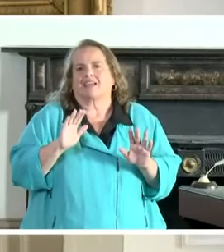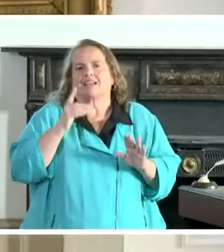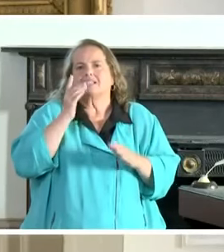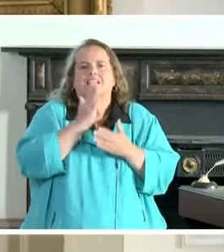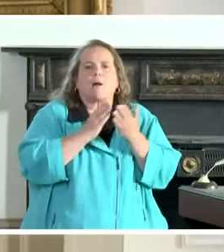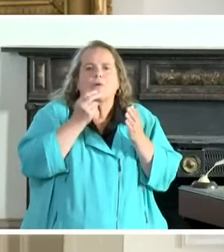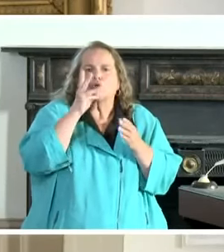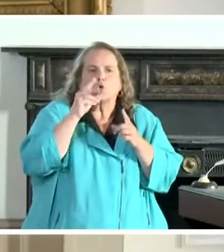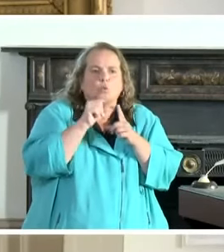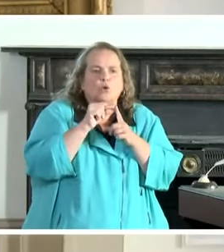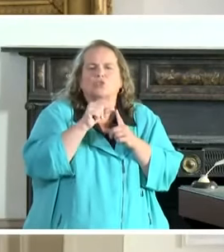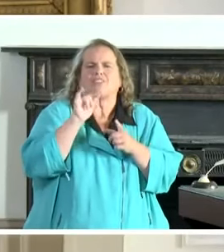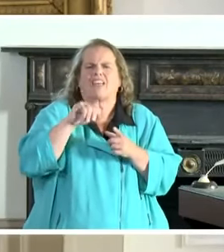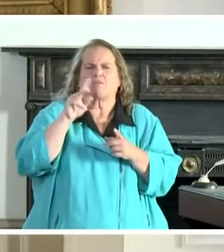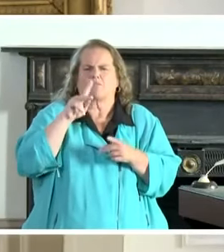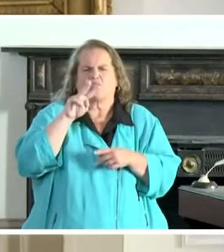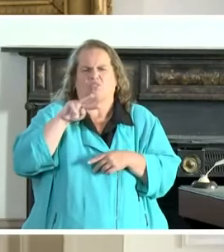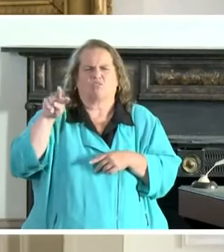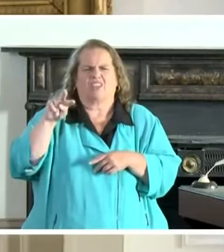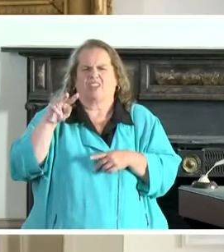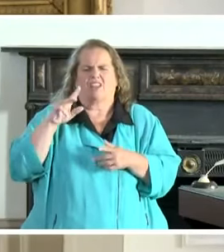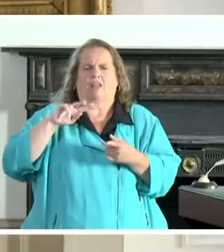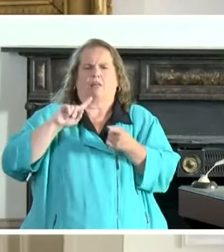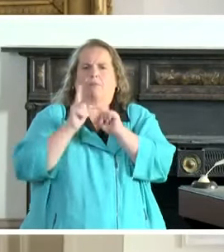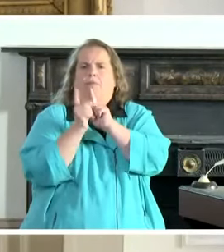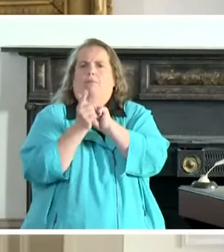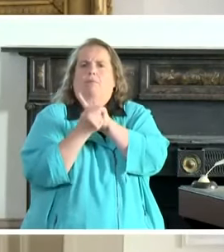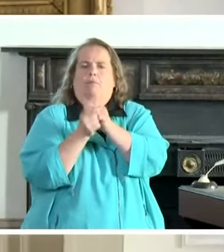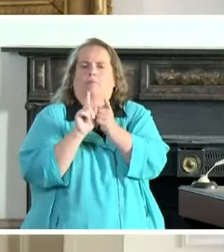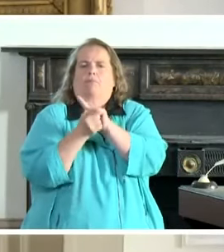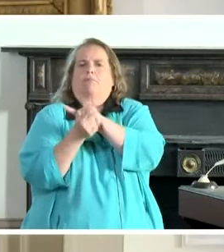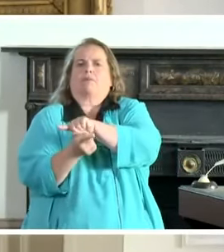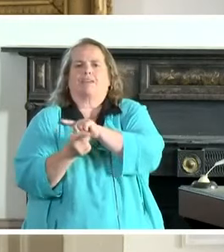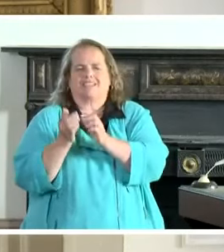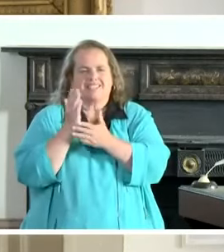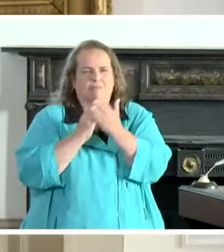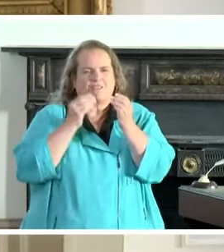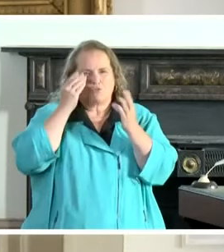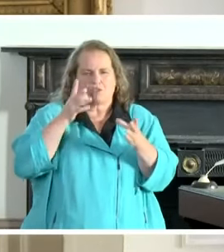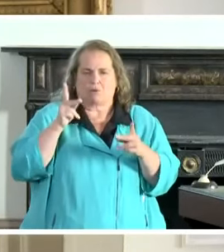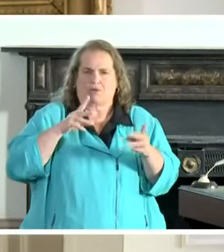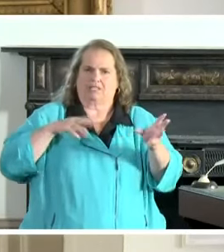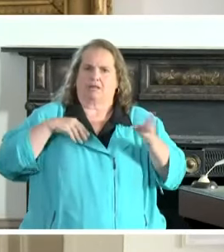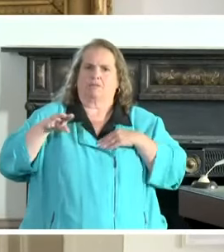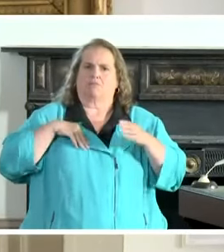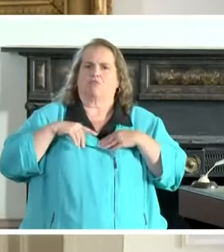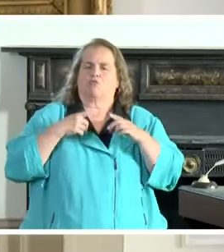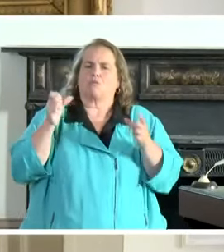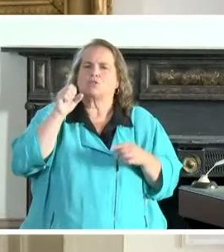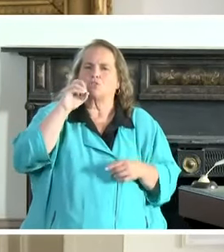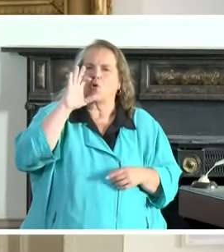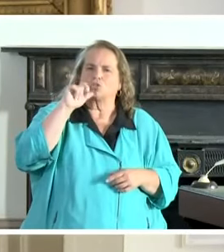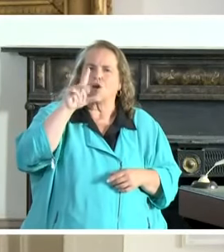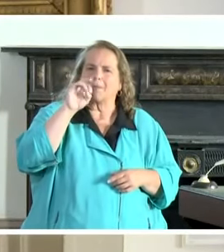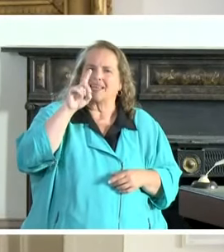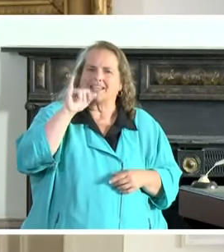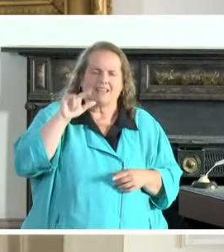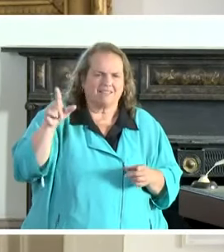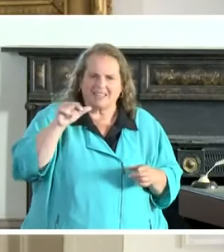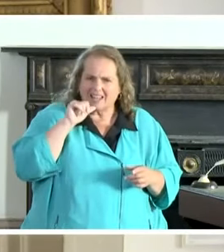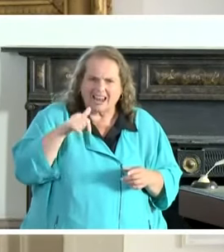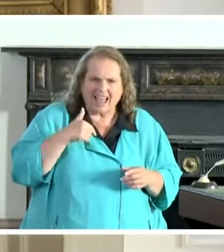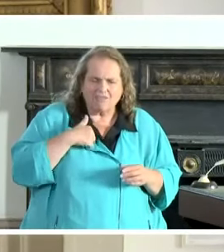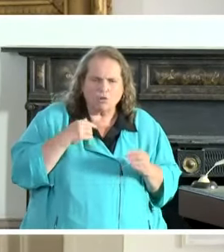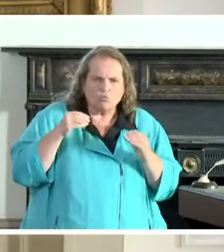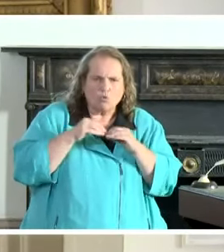words. And it concerns me sometimes that a lot of information is simply accepted from it without that extra depth